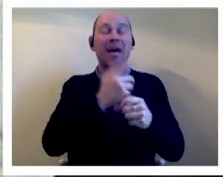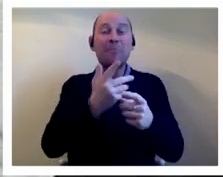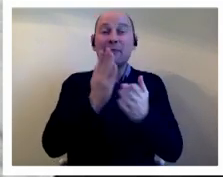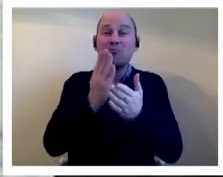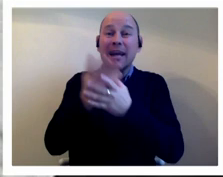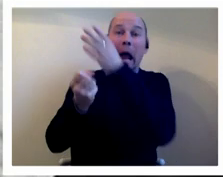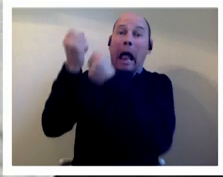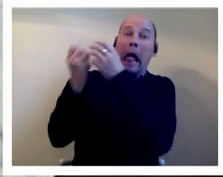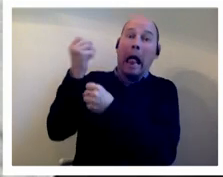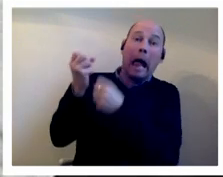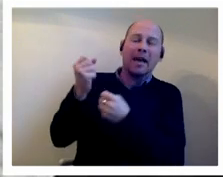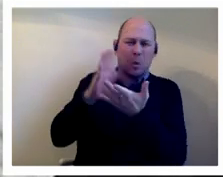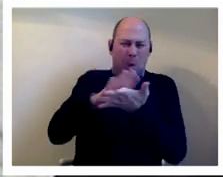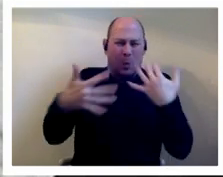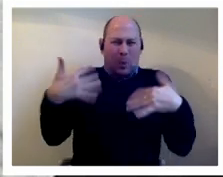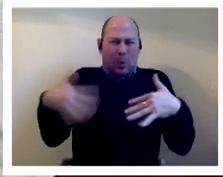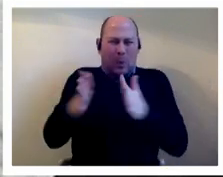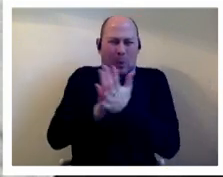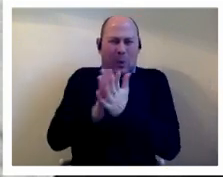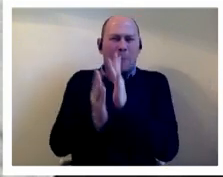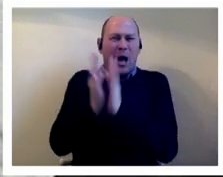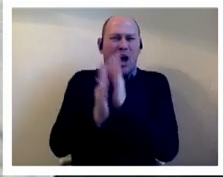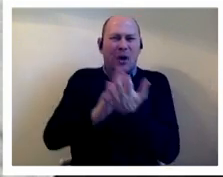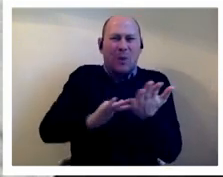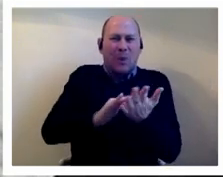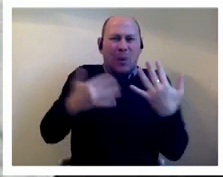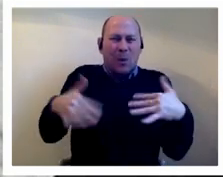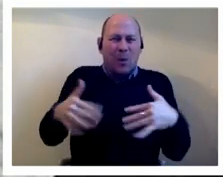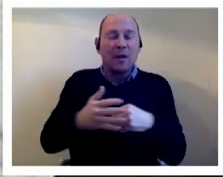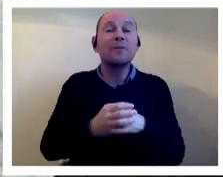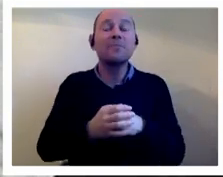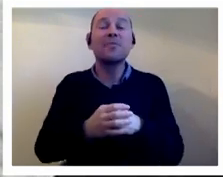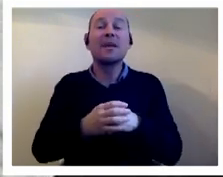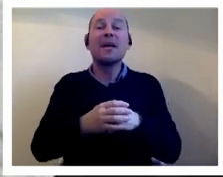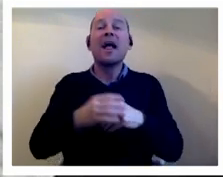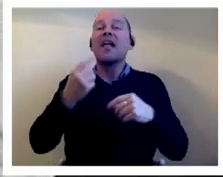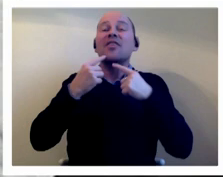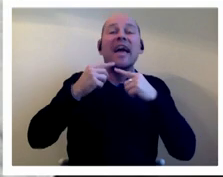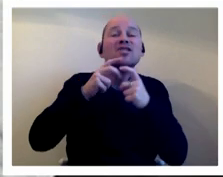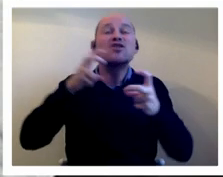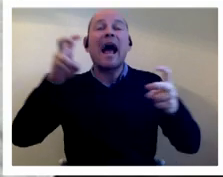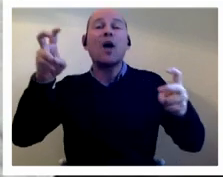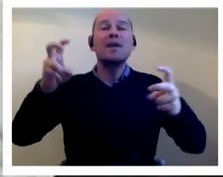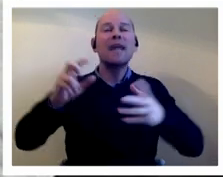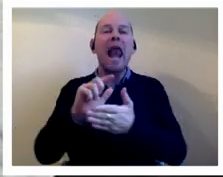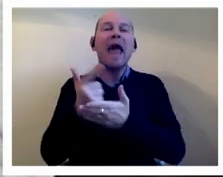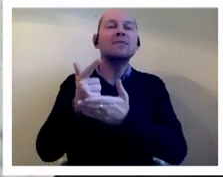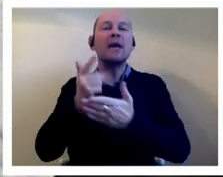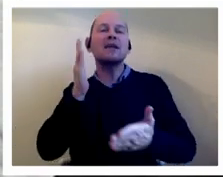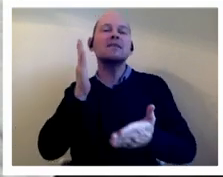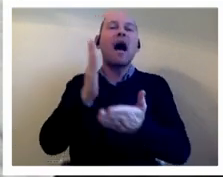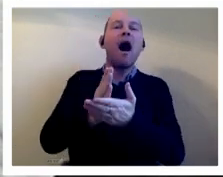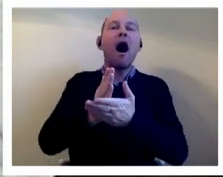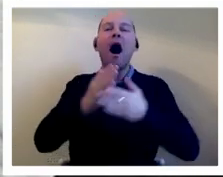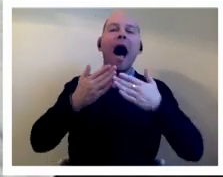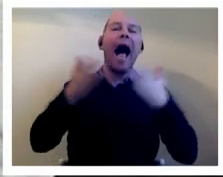rope burns on her hands as she went down and as they descended to the floor of the house of lords they shouted lesbians are out and it